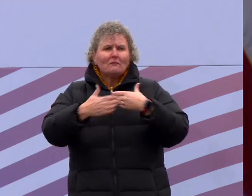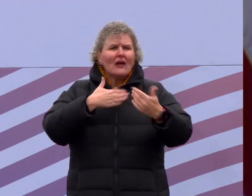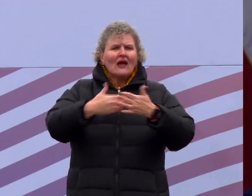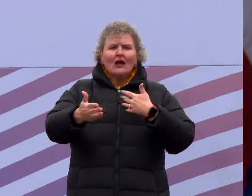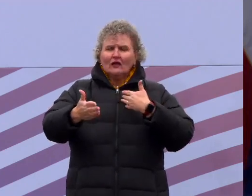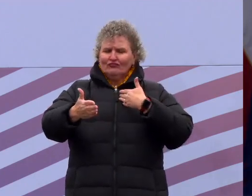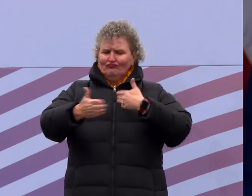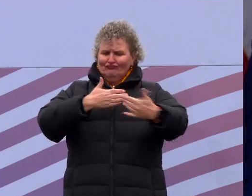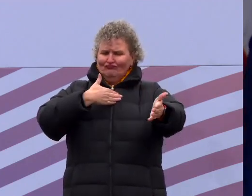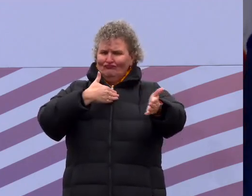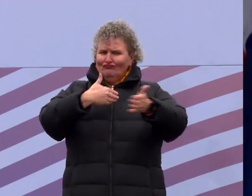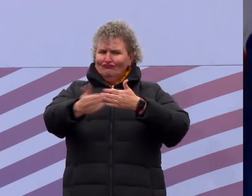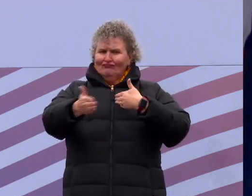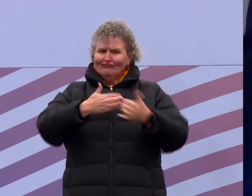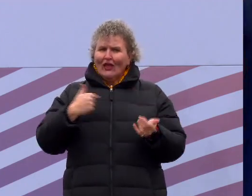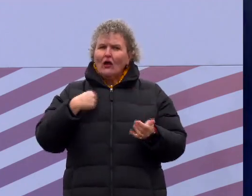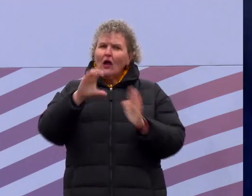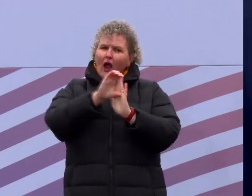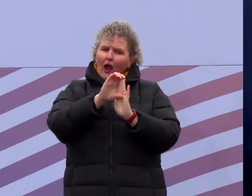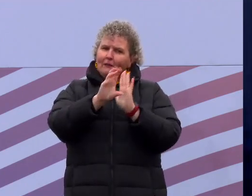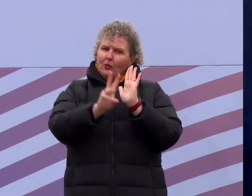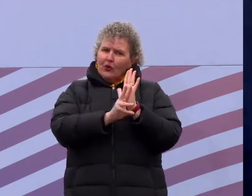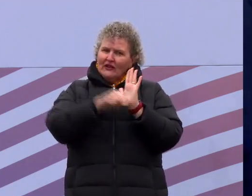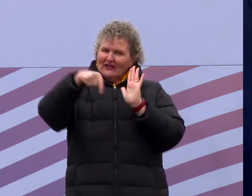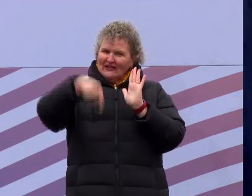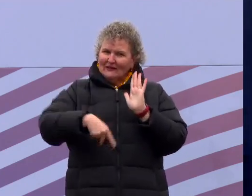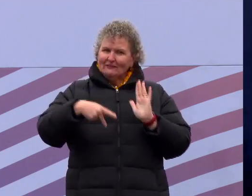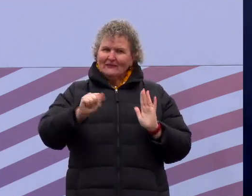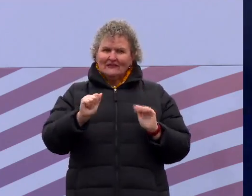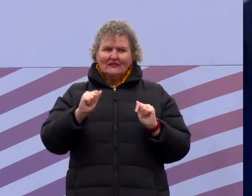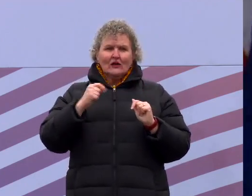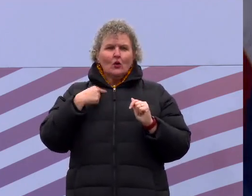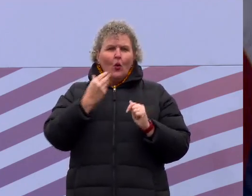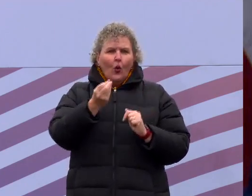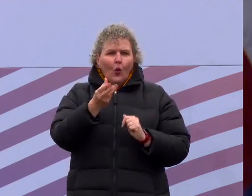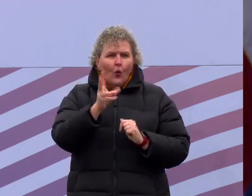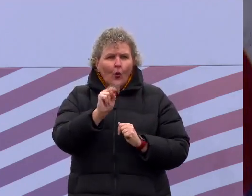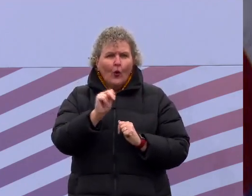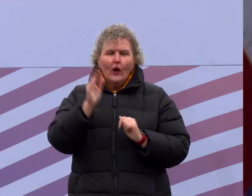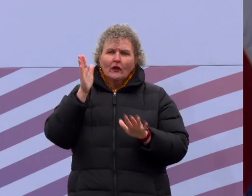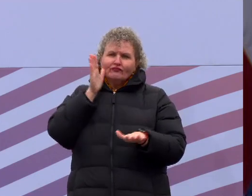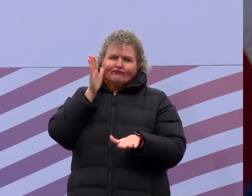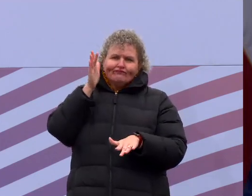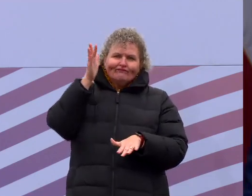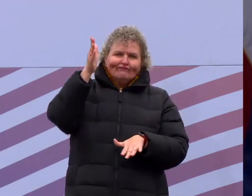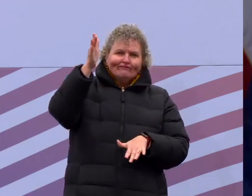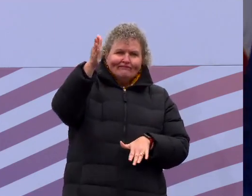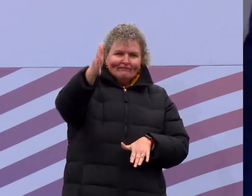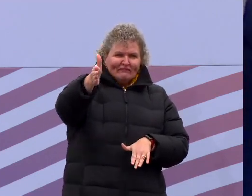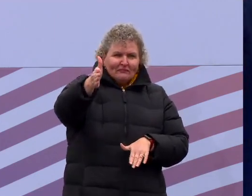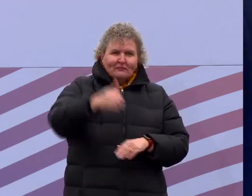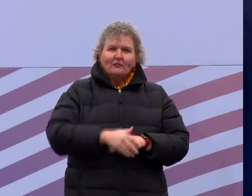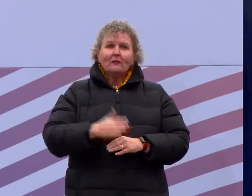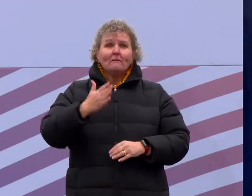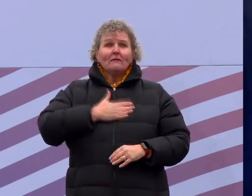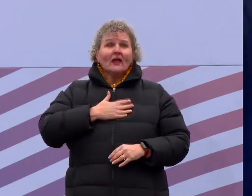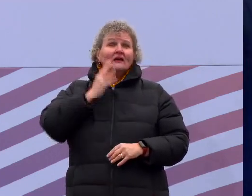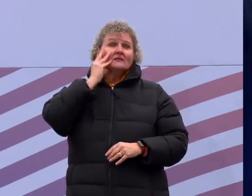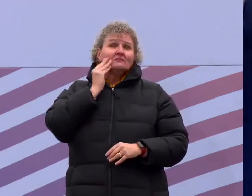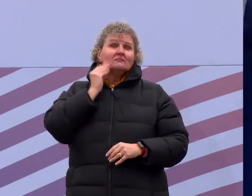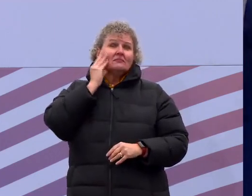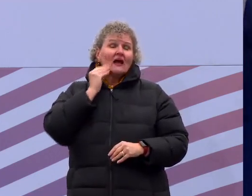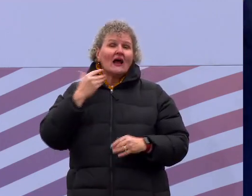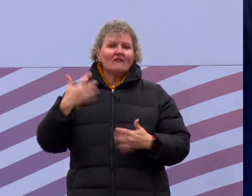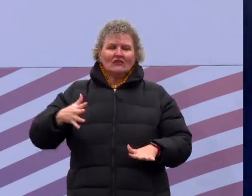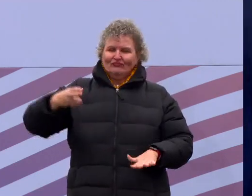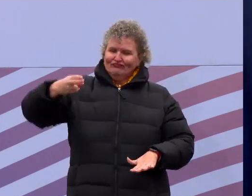where you can create your own destiny. But my experiences and the history we are making today are not ends of